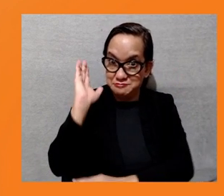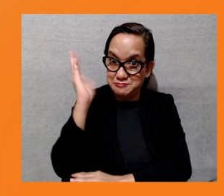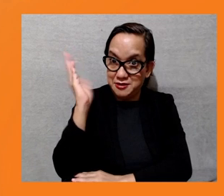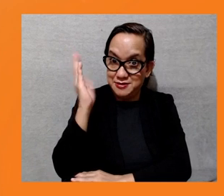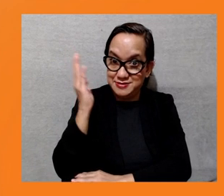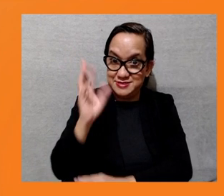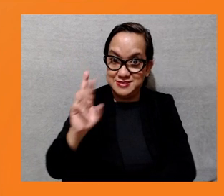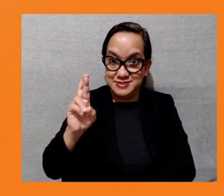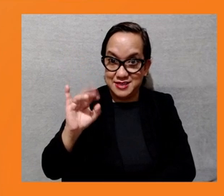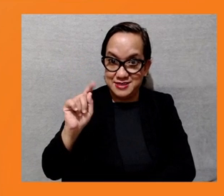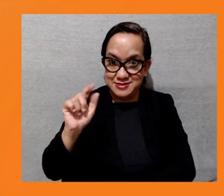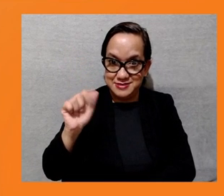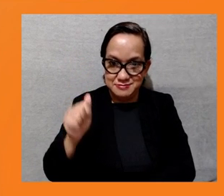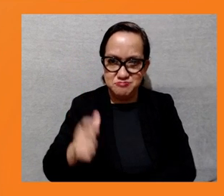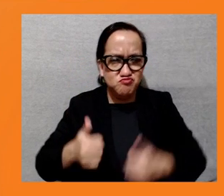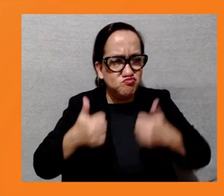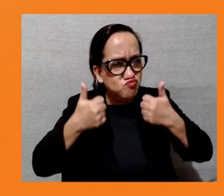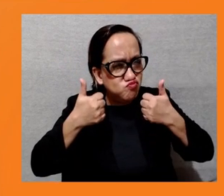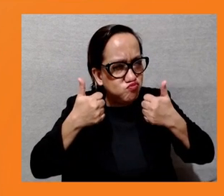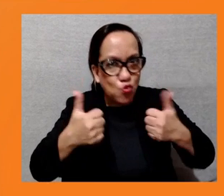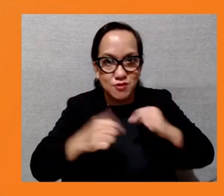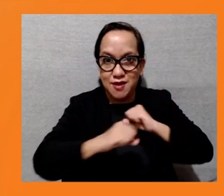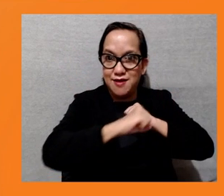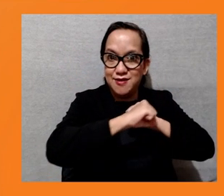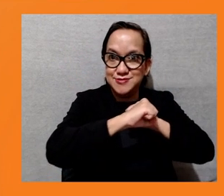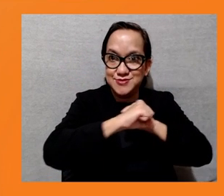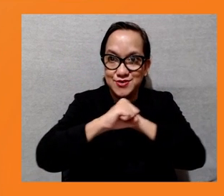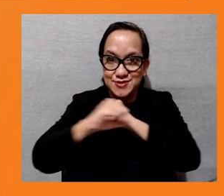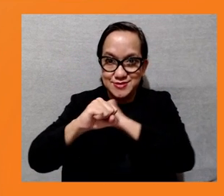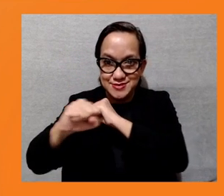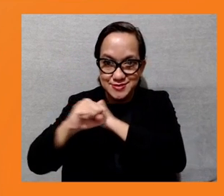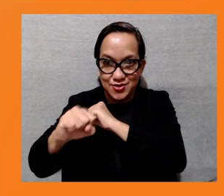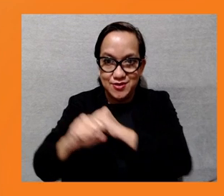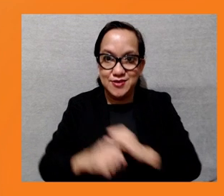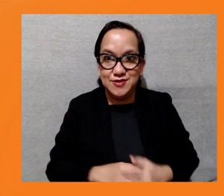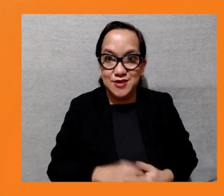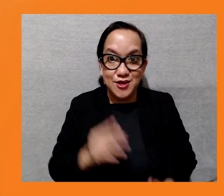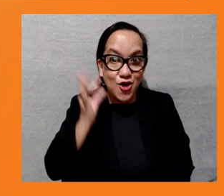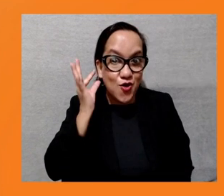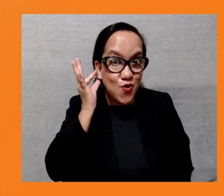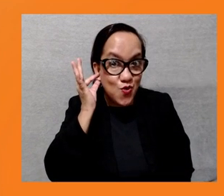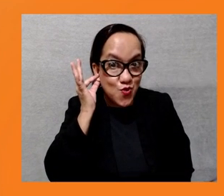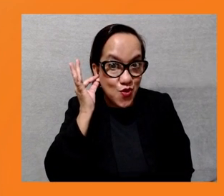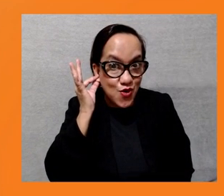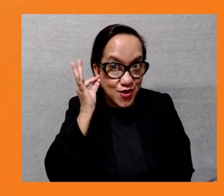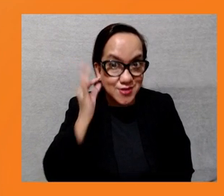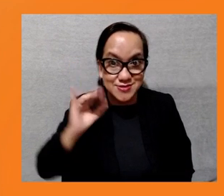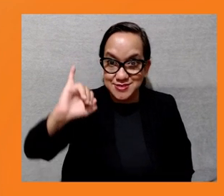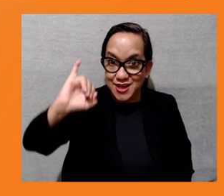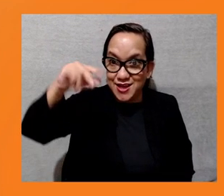human rights and indigenous women at the Indigenous Women's Legal Awareness Group, or INVOLAG, based in Nepal.